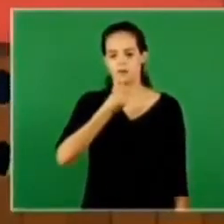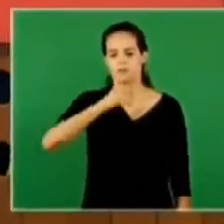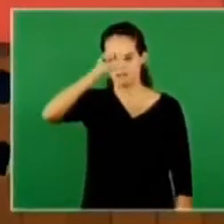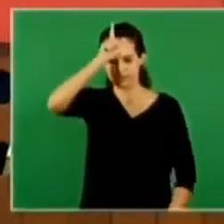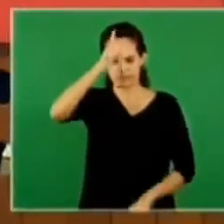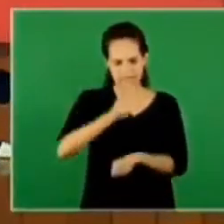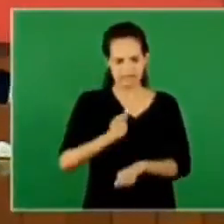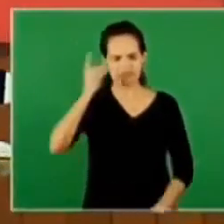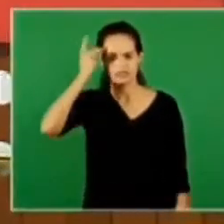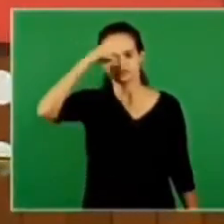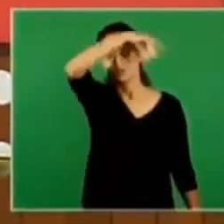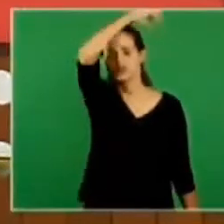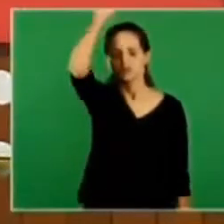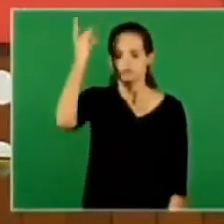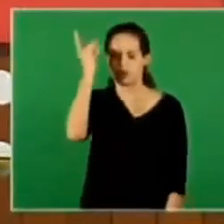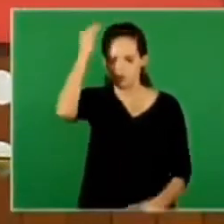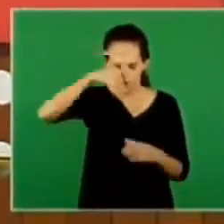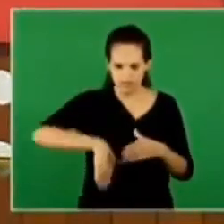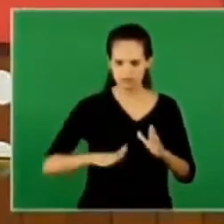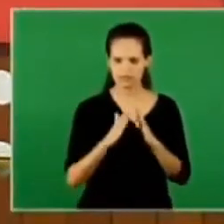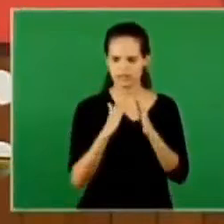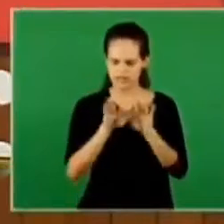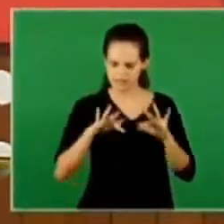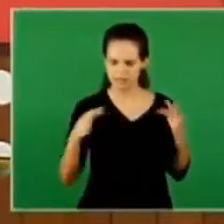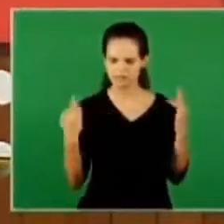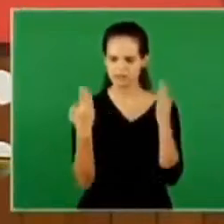spiritual leadership inside of the house